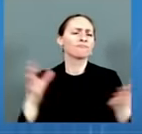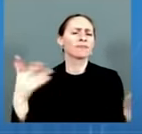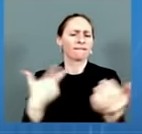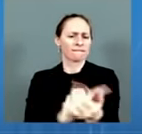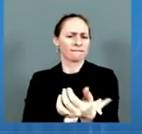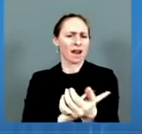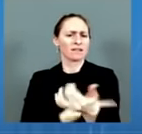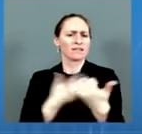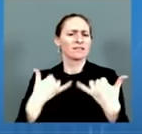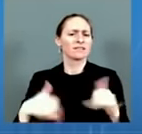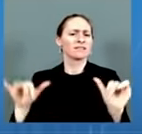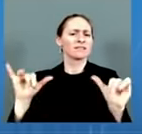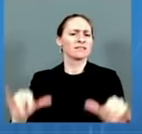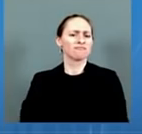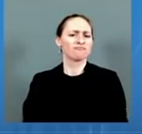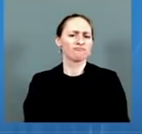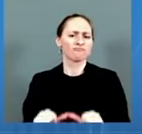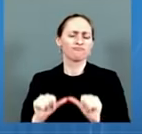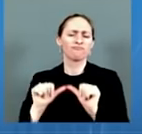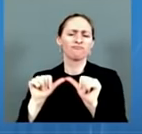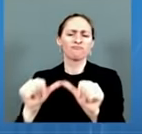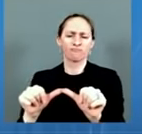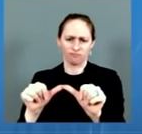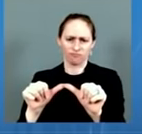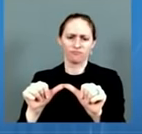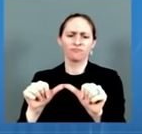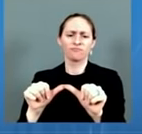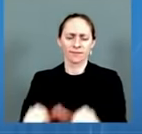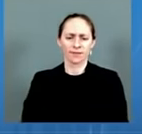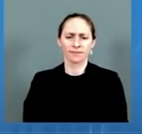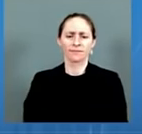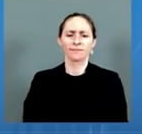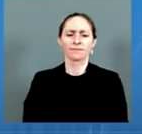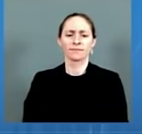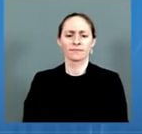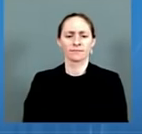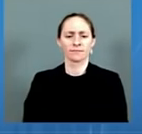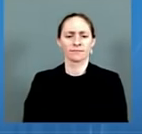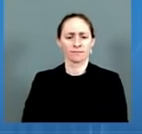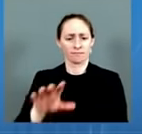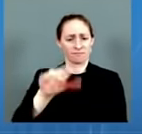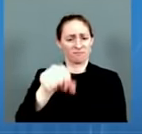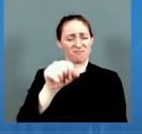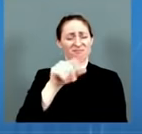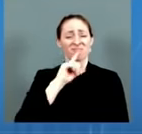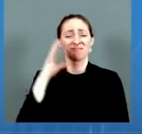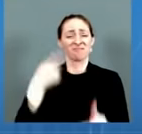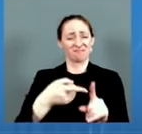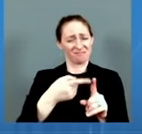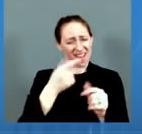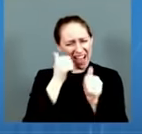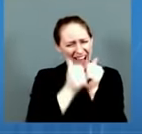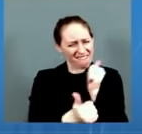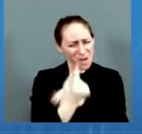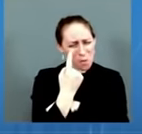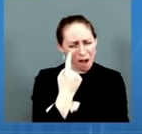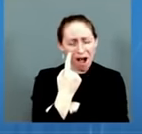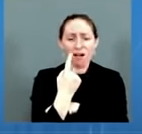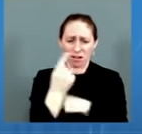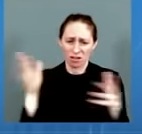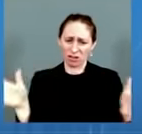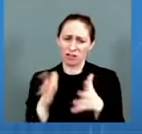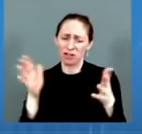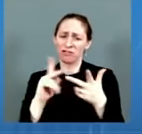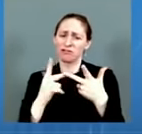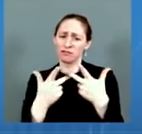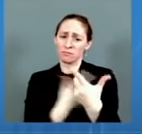And we're at 60 percent. And as Dr. Walensky said, we want that number to go